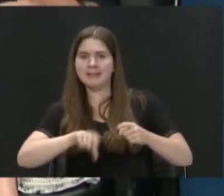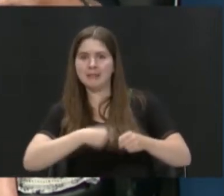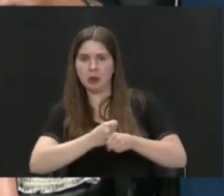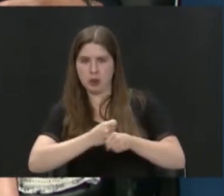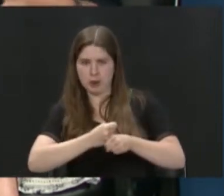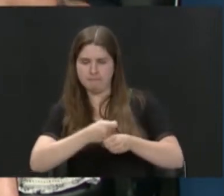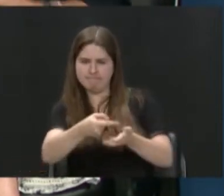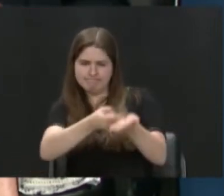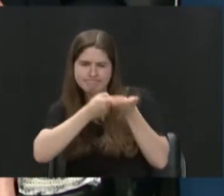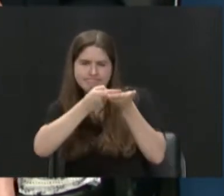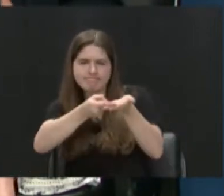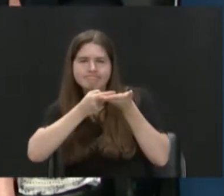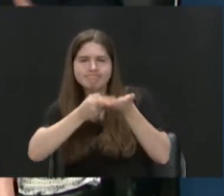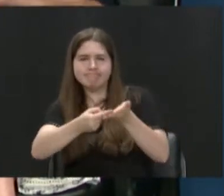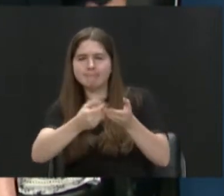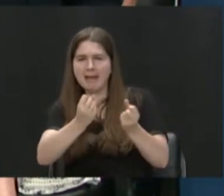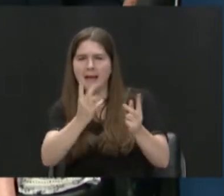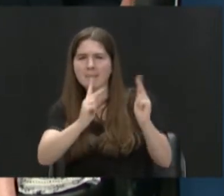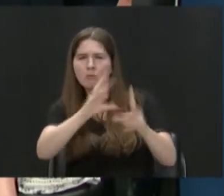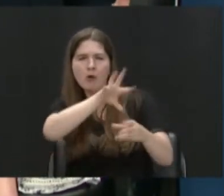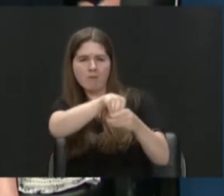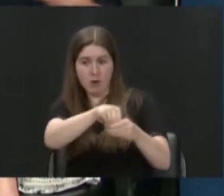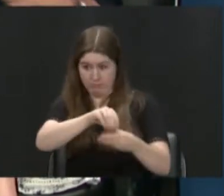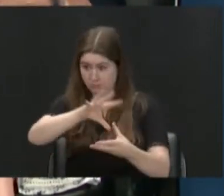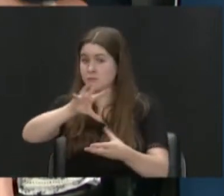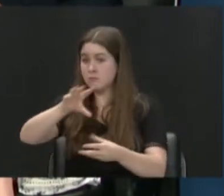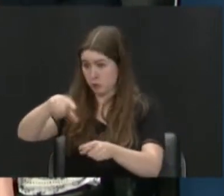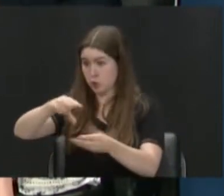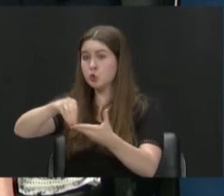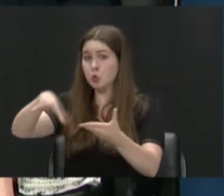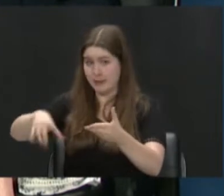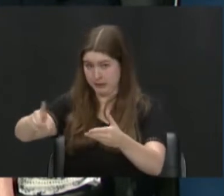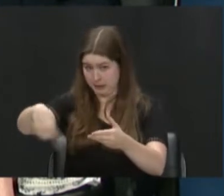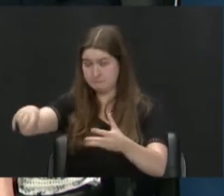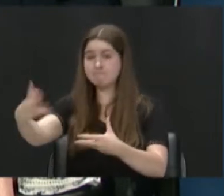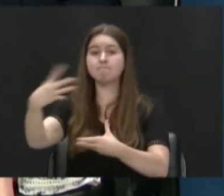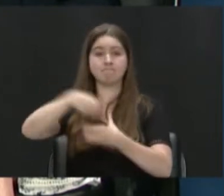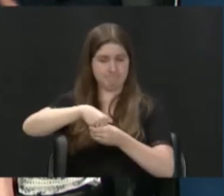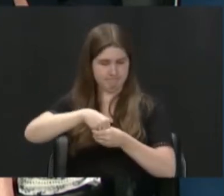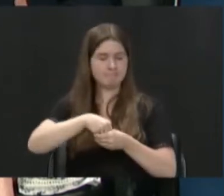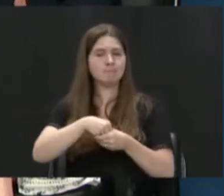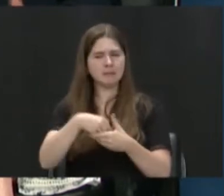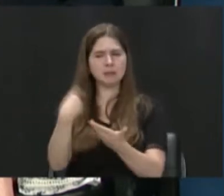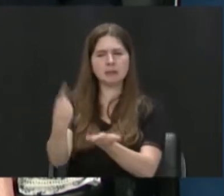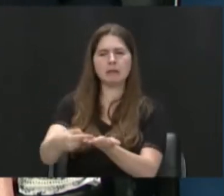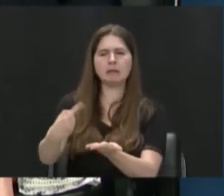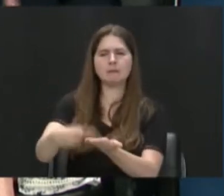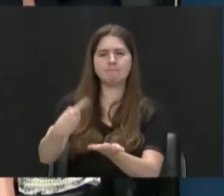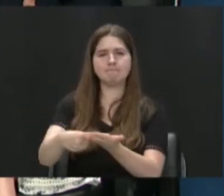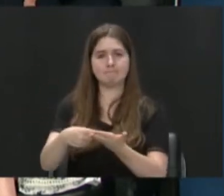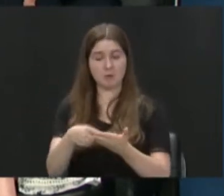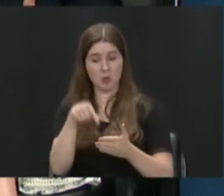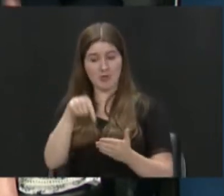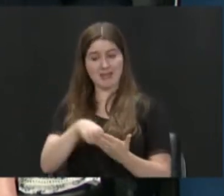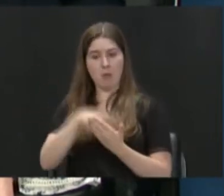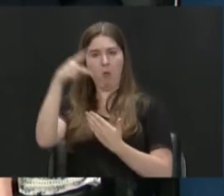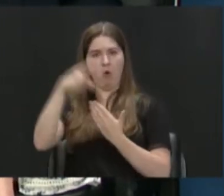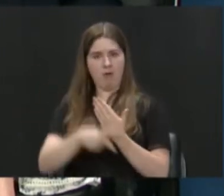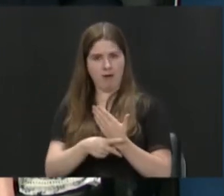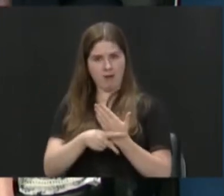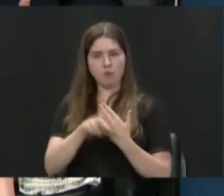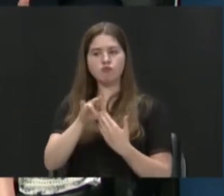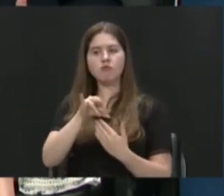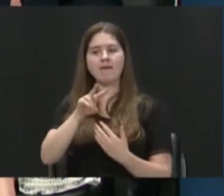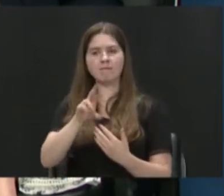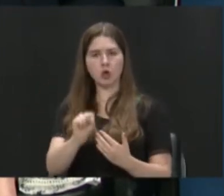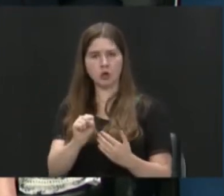including students, to have that discussion. And the Rivers Institute, the River Stewards Program, came out of that because